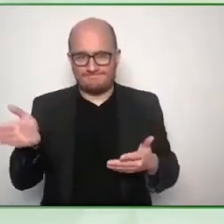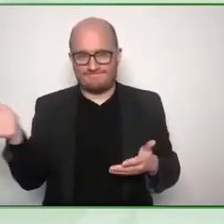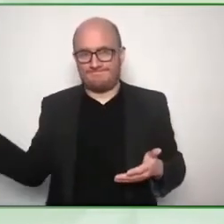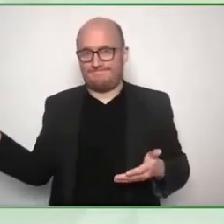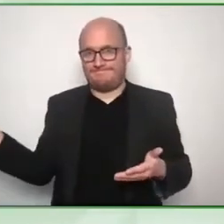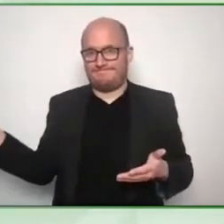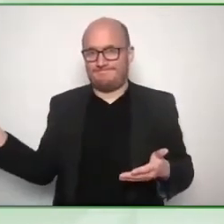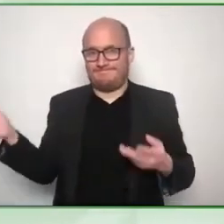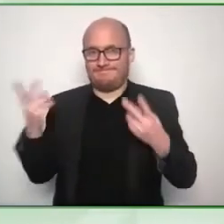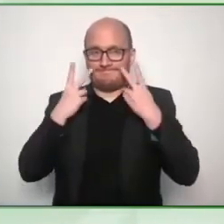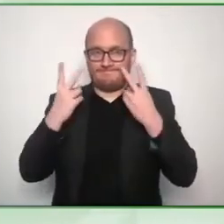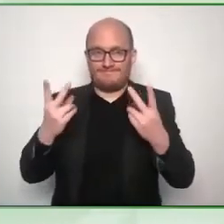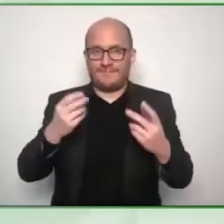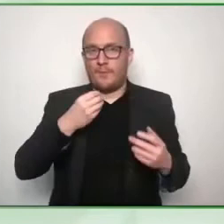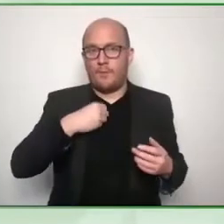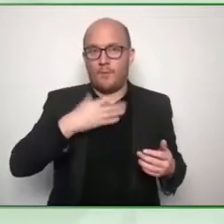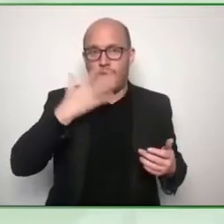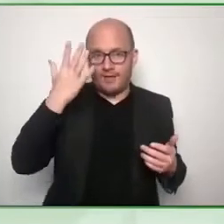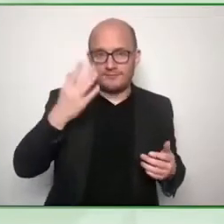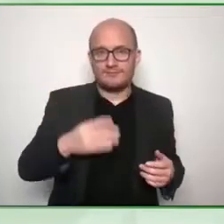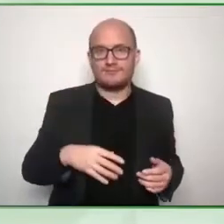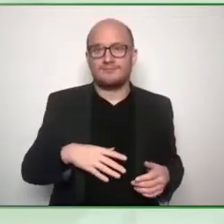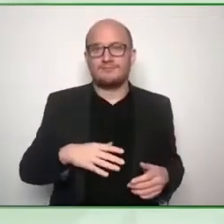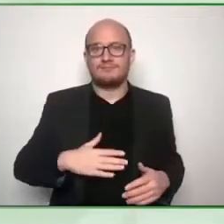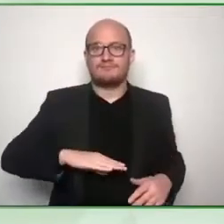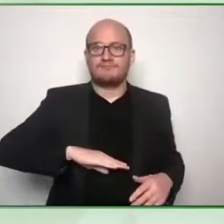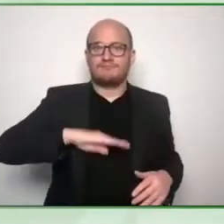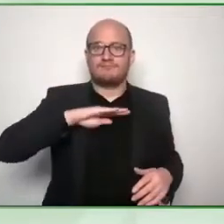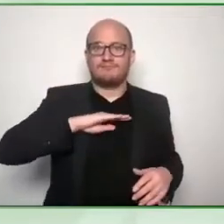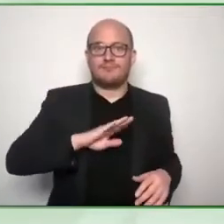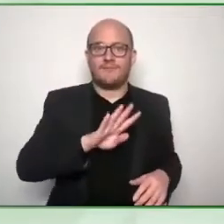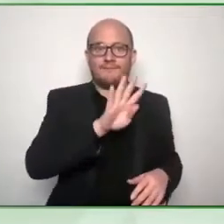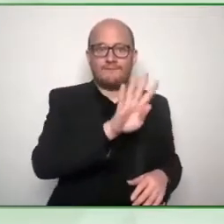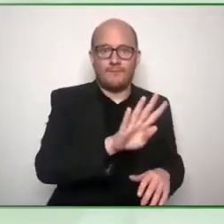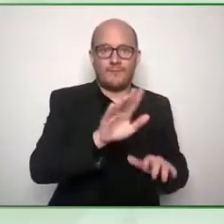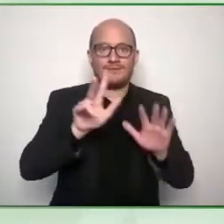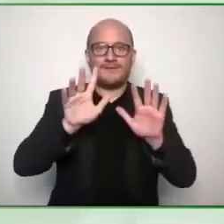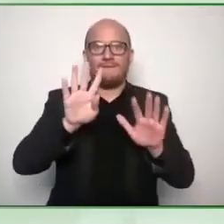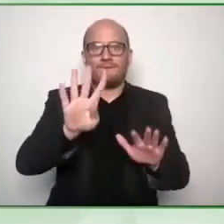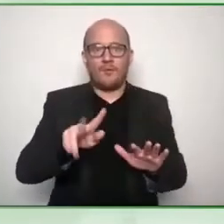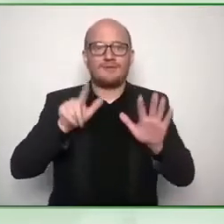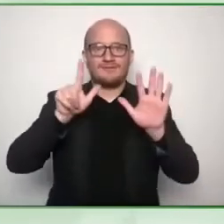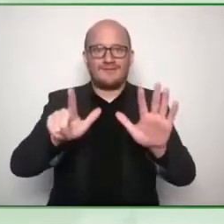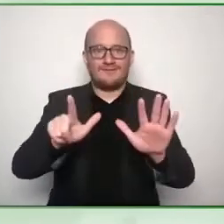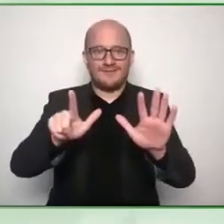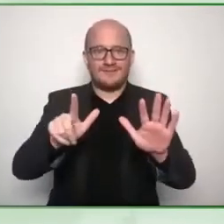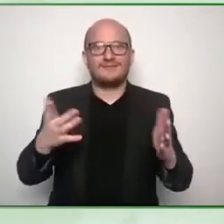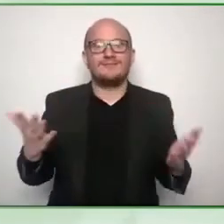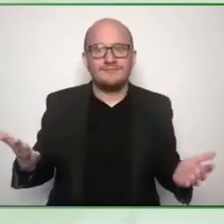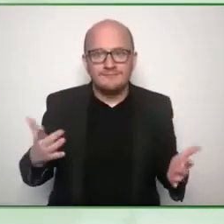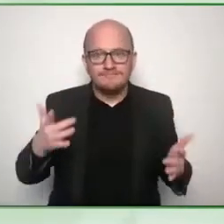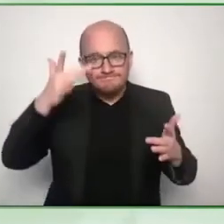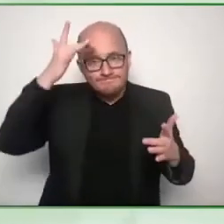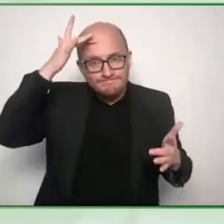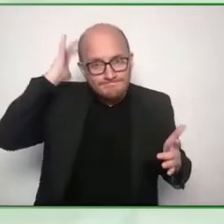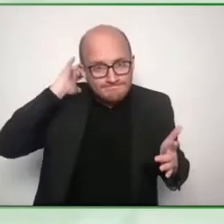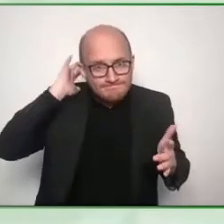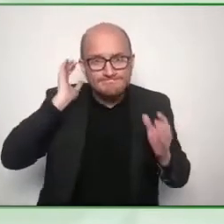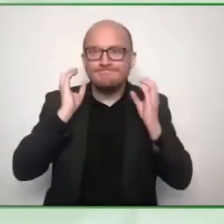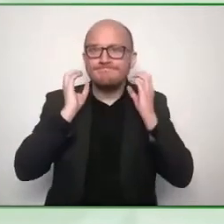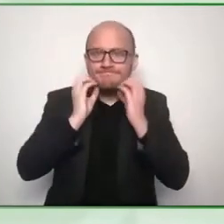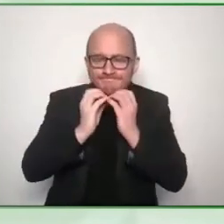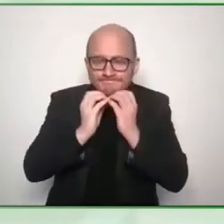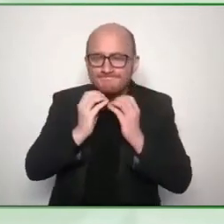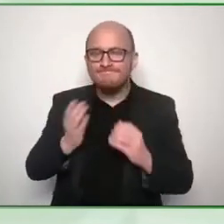uh 47 and uh bald and uh a little beard as well so uh that's me and i'm wearing